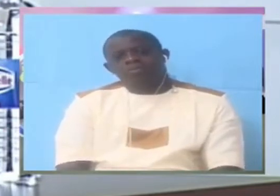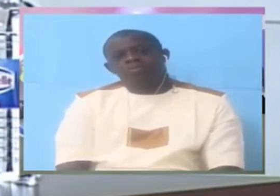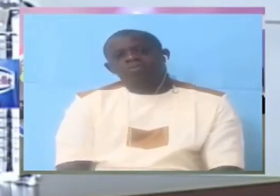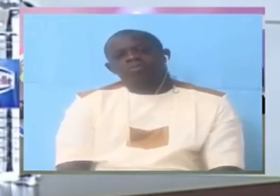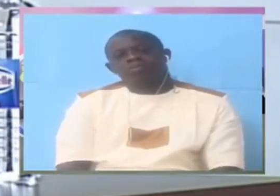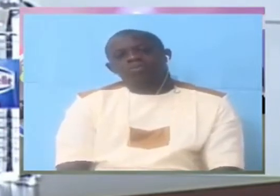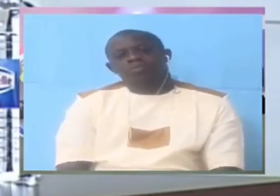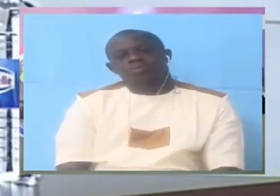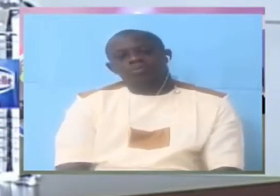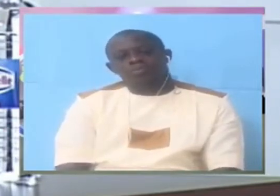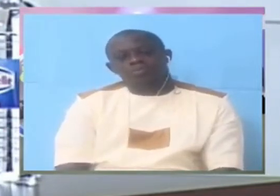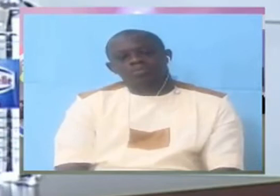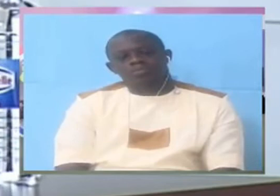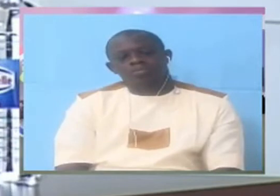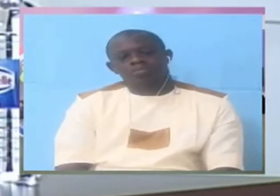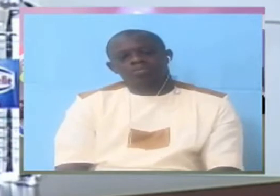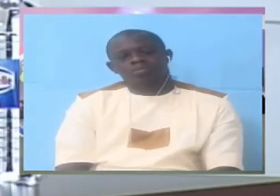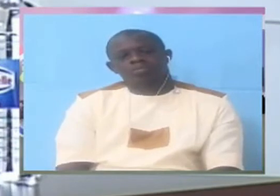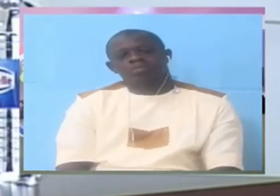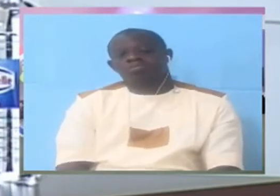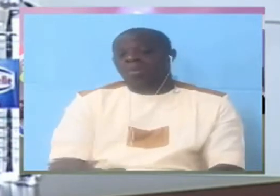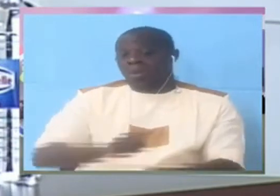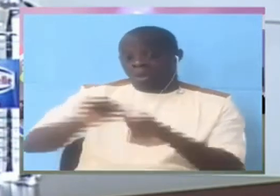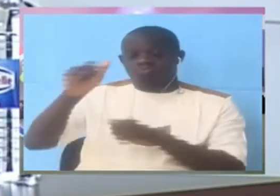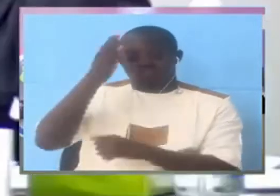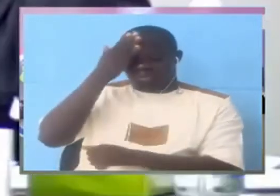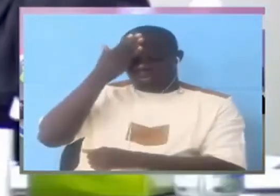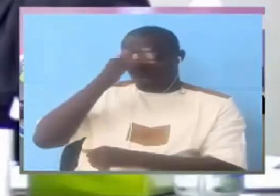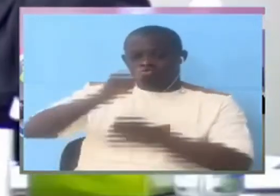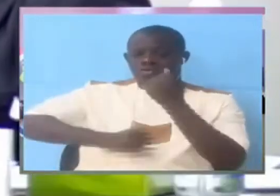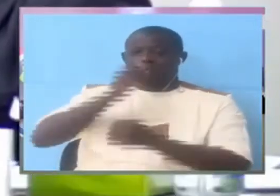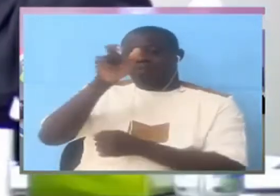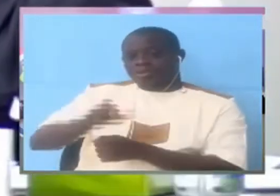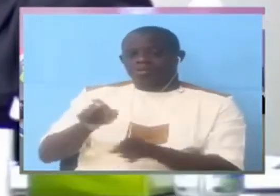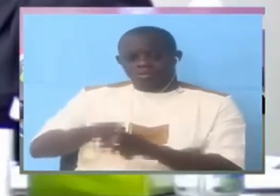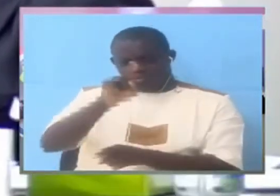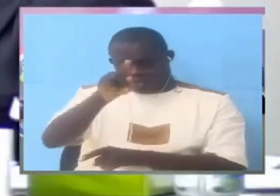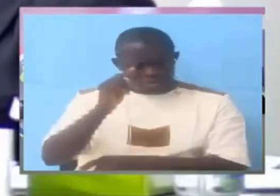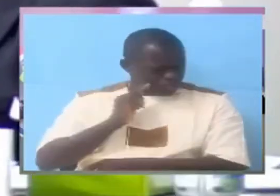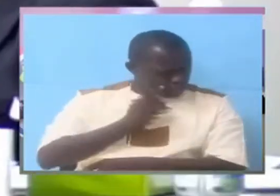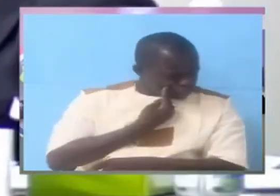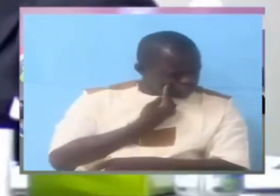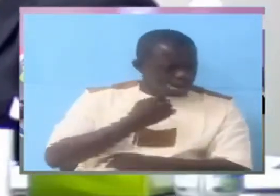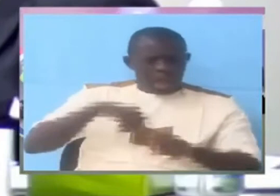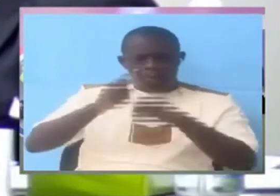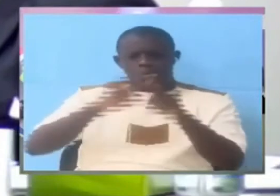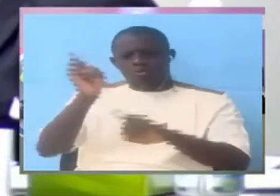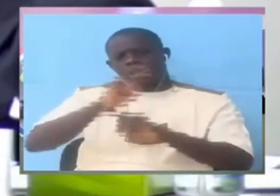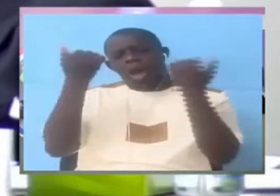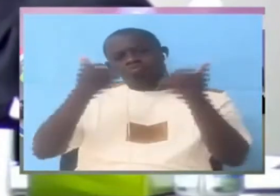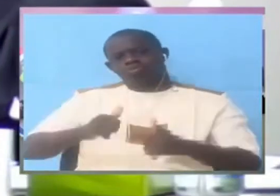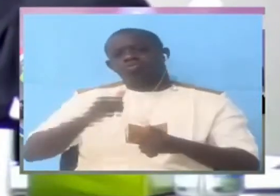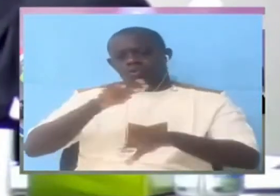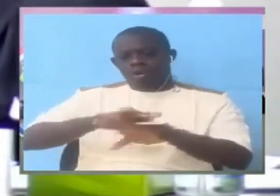le kang that is best known to the victory are you are you ashamed about what has happened